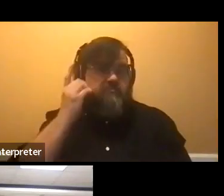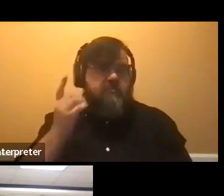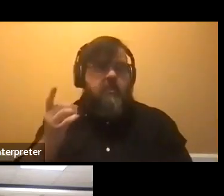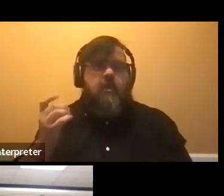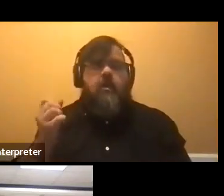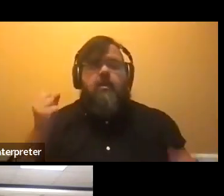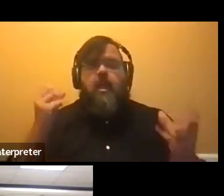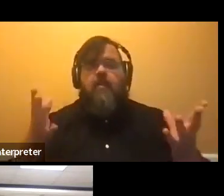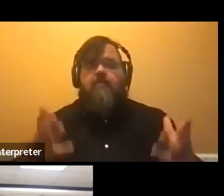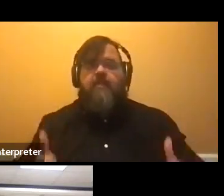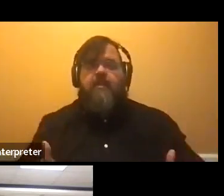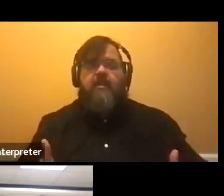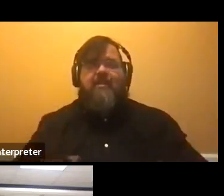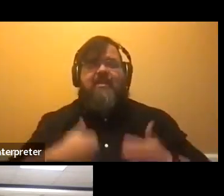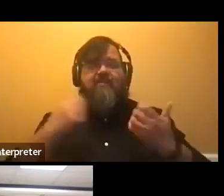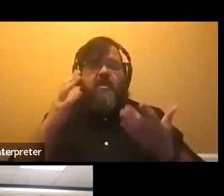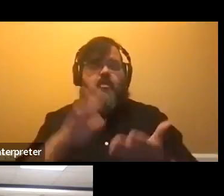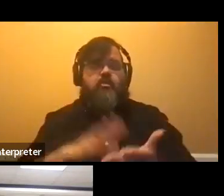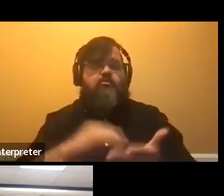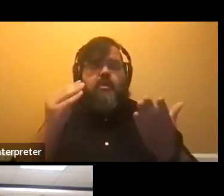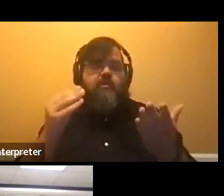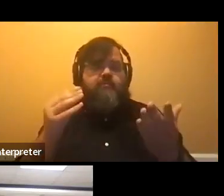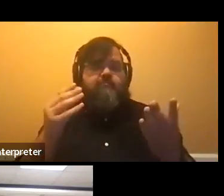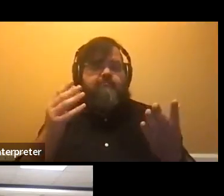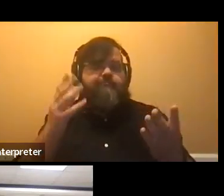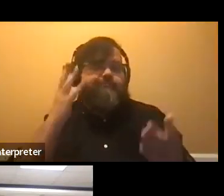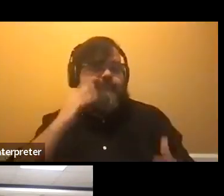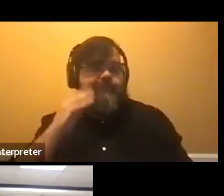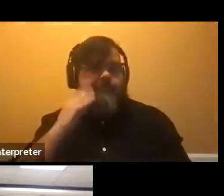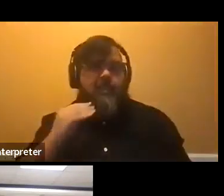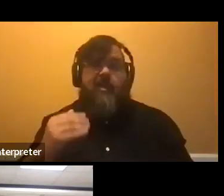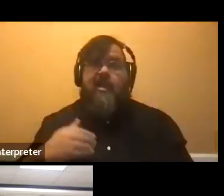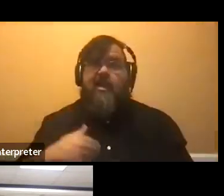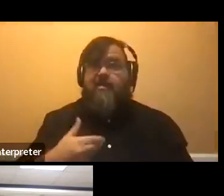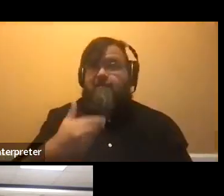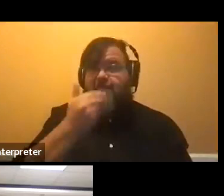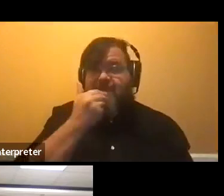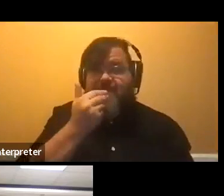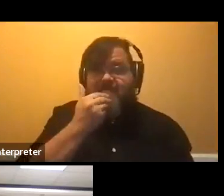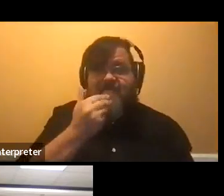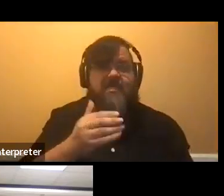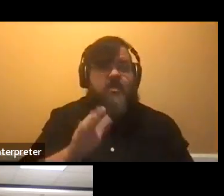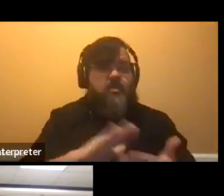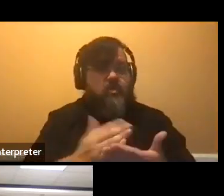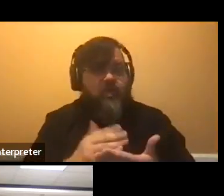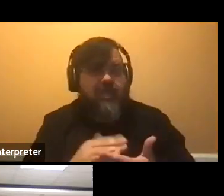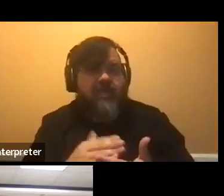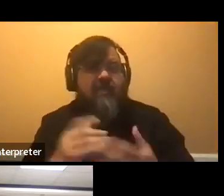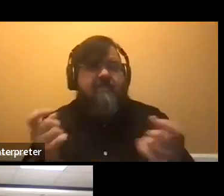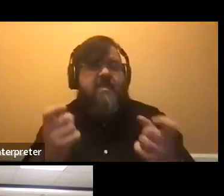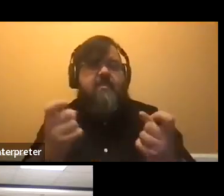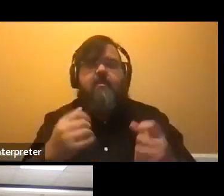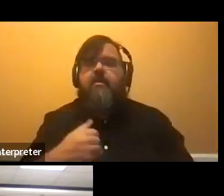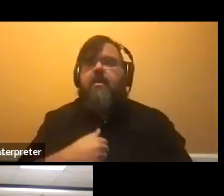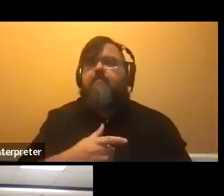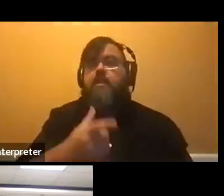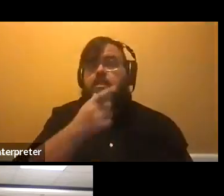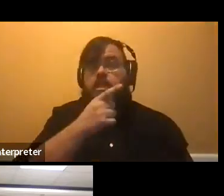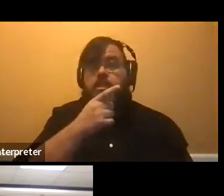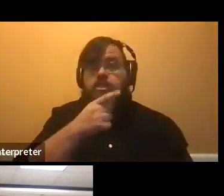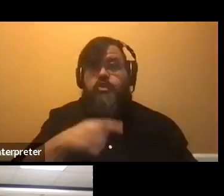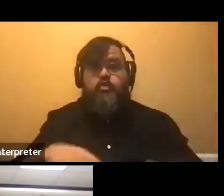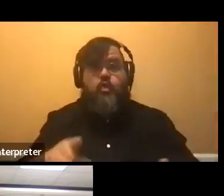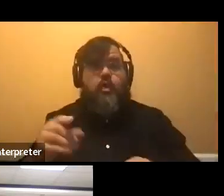had, um, a big pizza and cookie event. We had a lunch, uh, during move-in, we had a